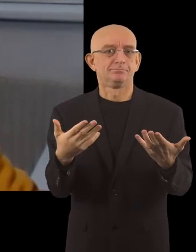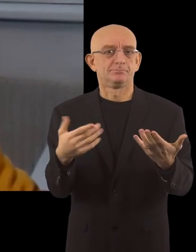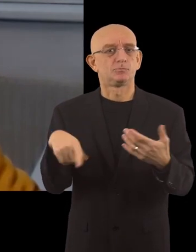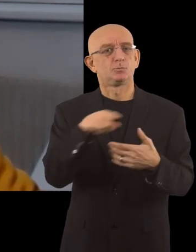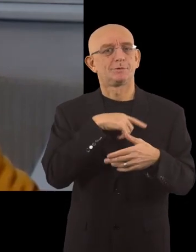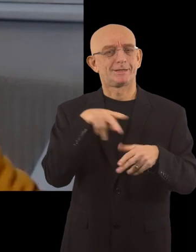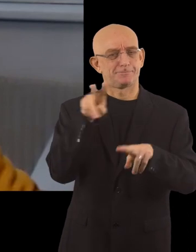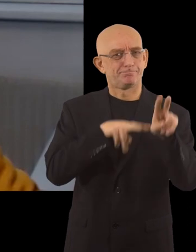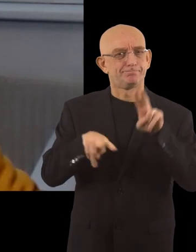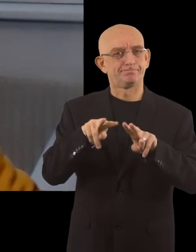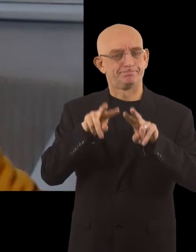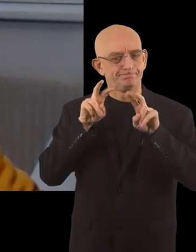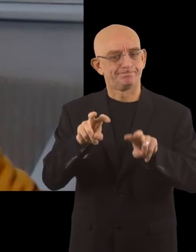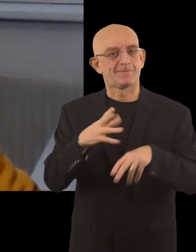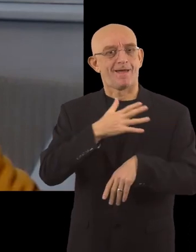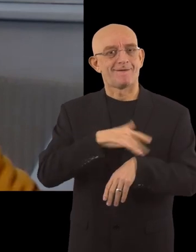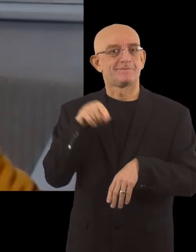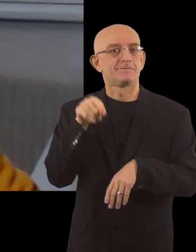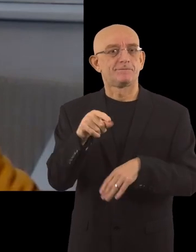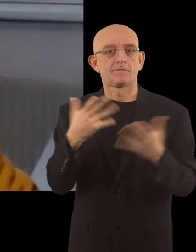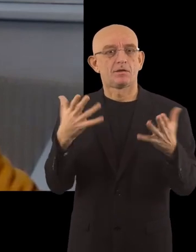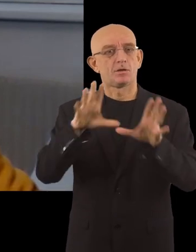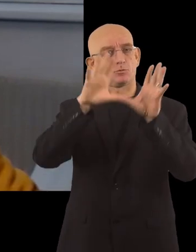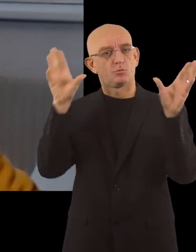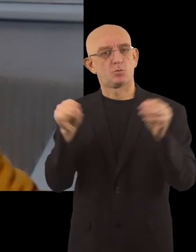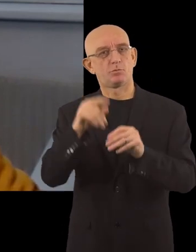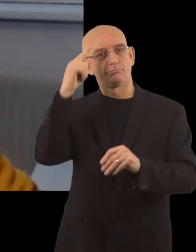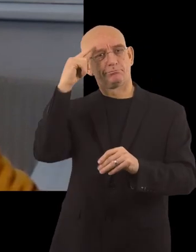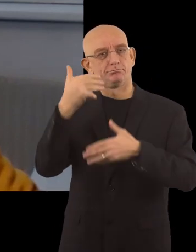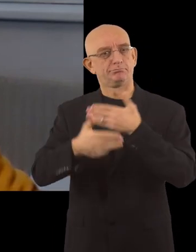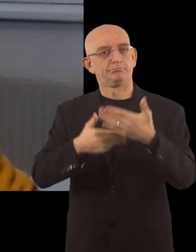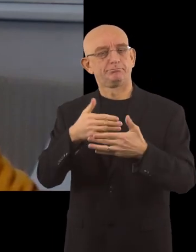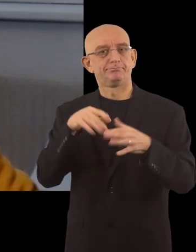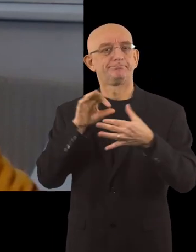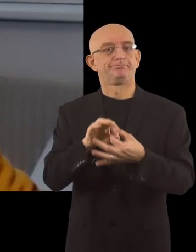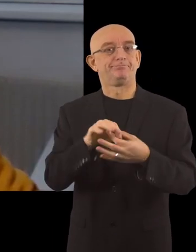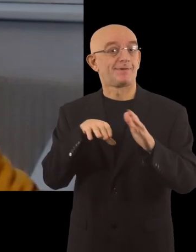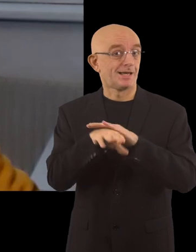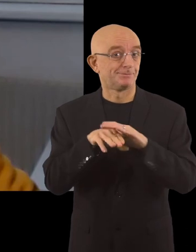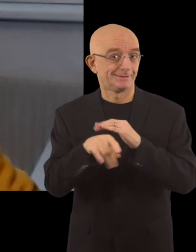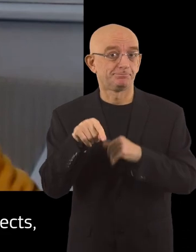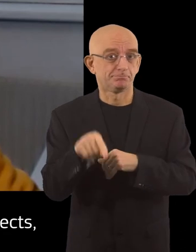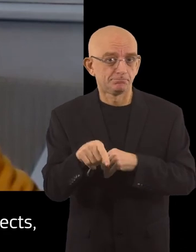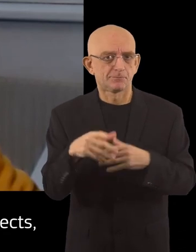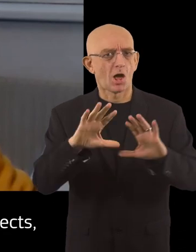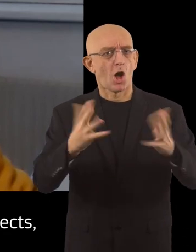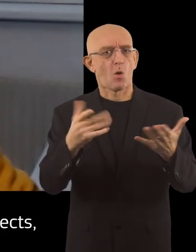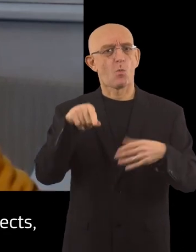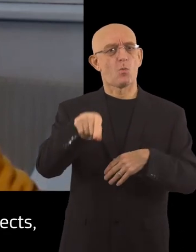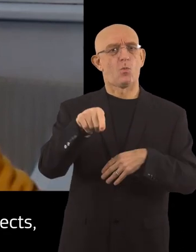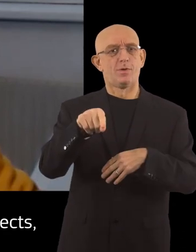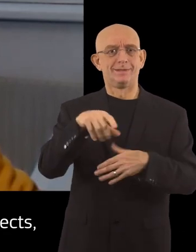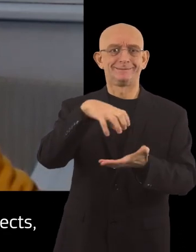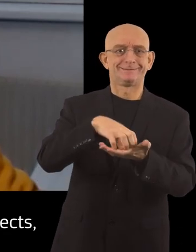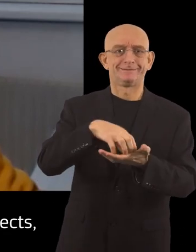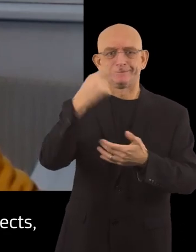What we're really looking for is the holistic approach to accessibility. How the cities